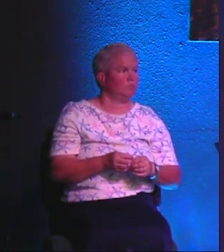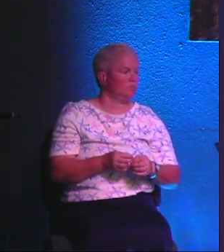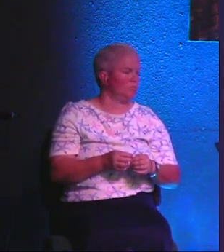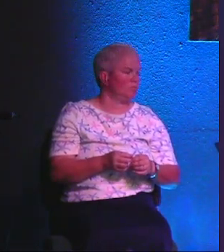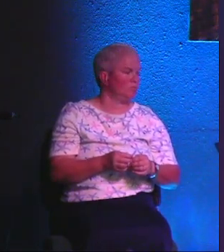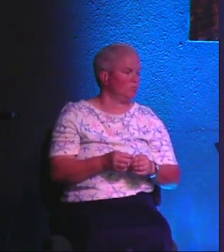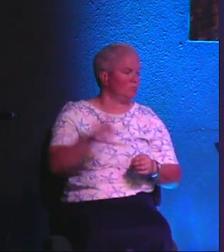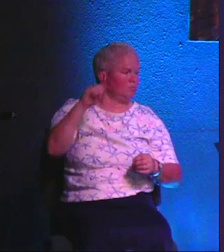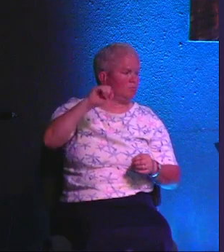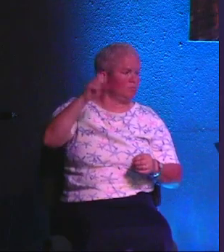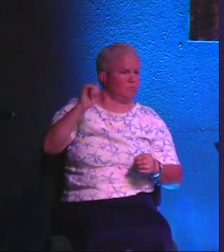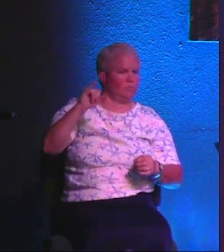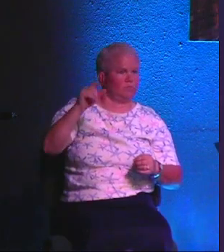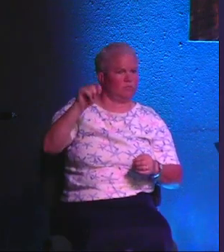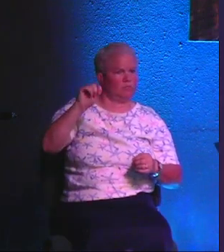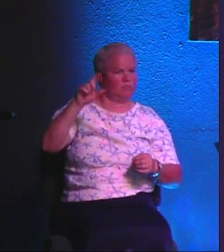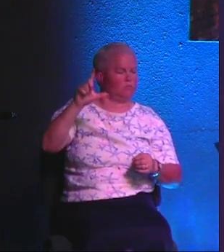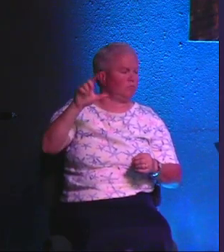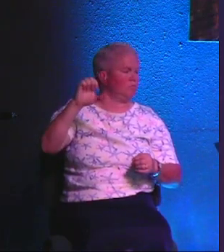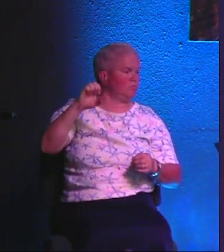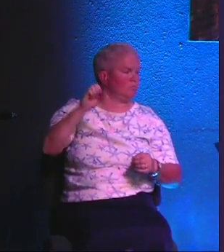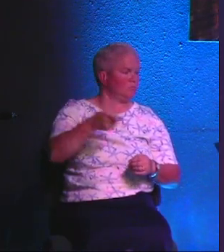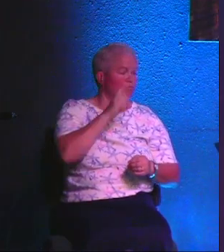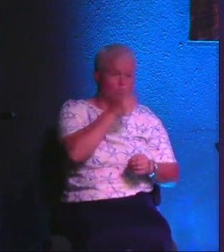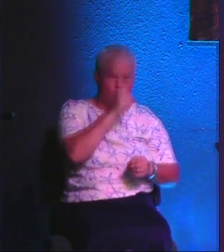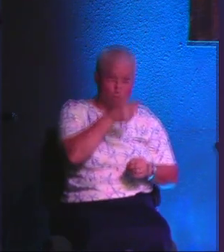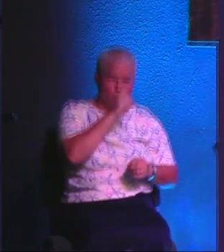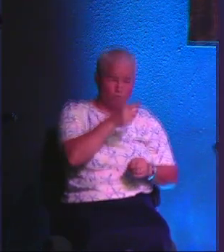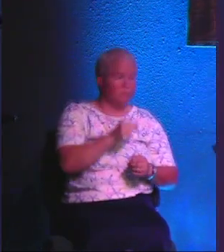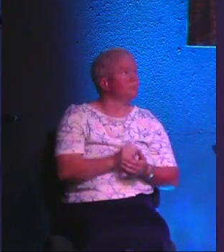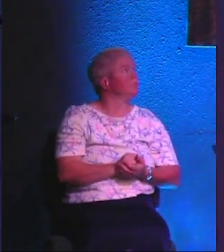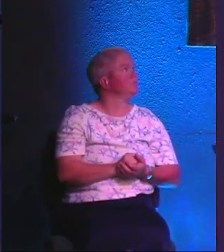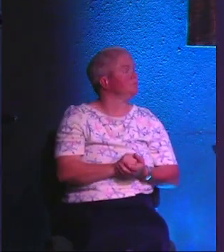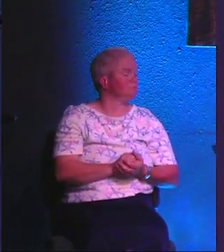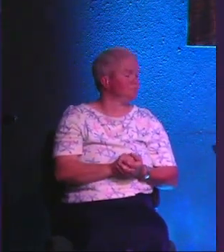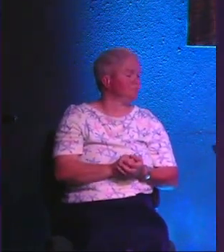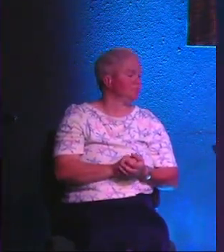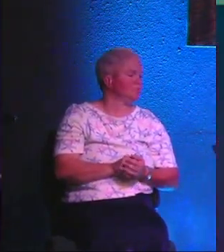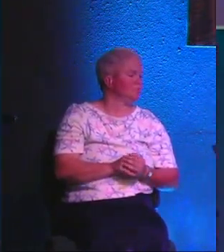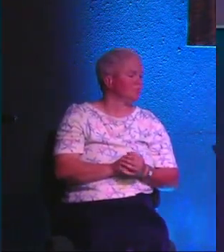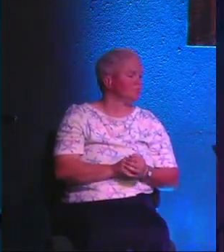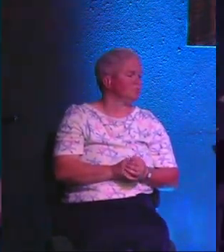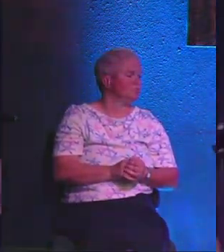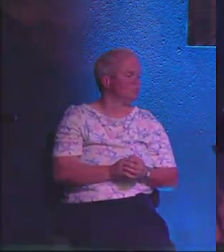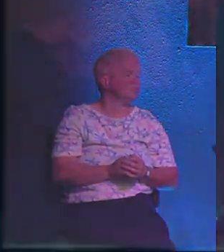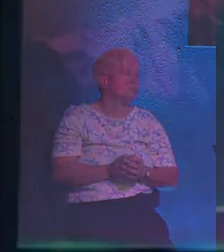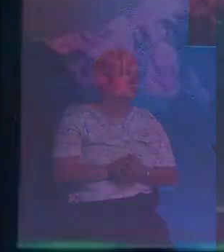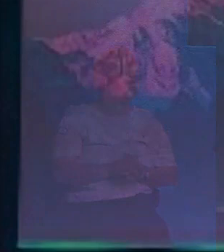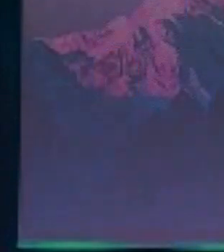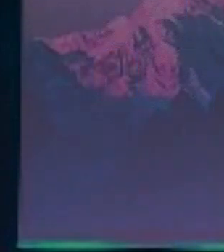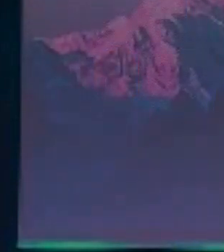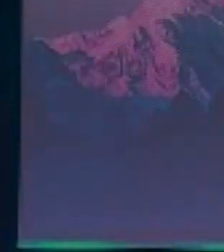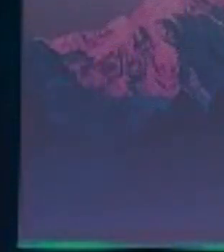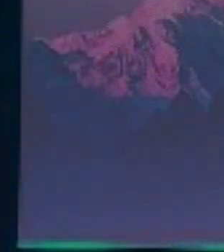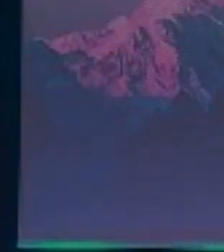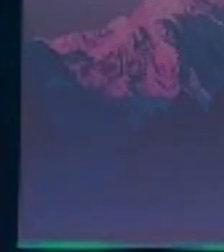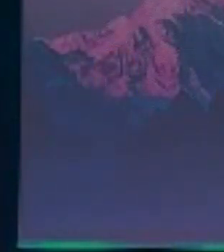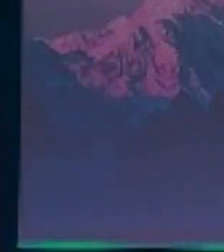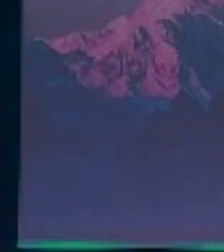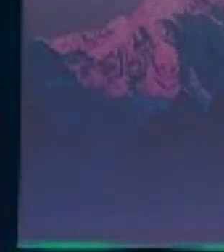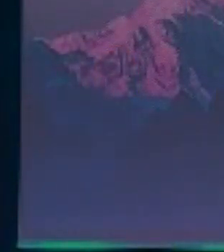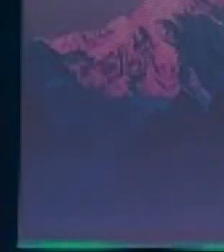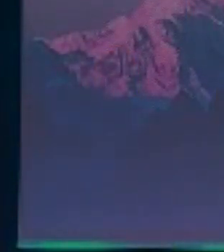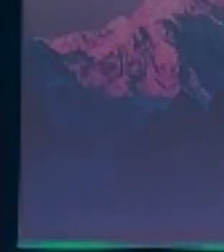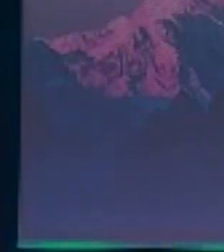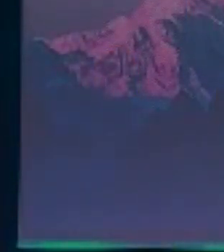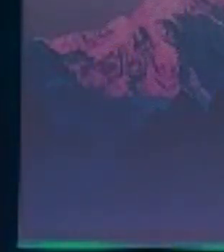today's title of today's message could be this, The Warning, The Deity, The Humanity, Humanity, and The Completeness. So that's what we're going